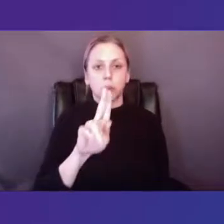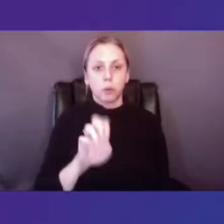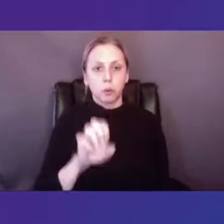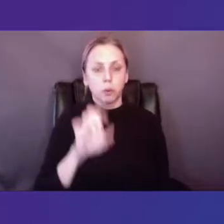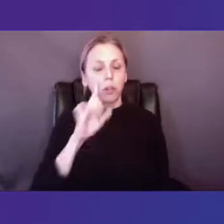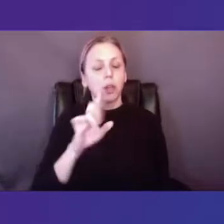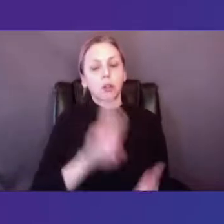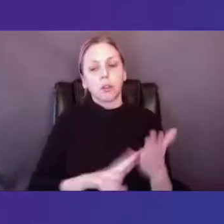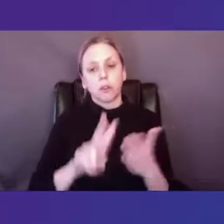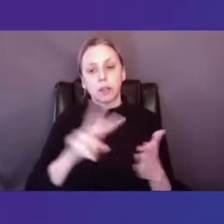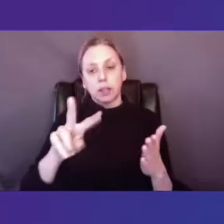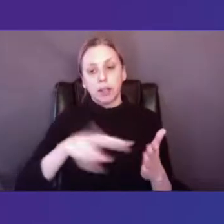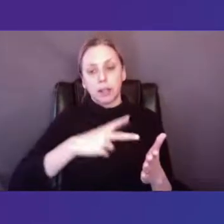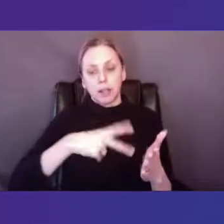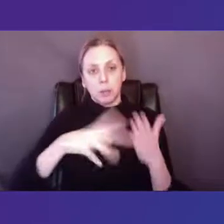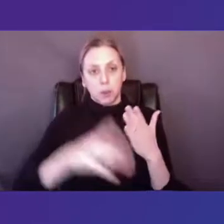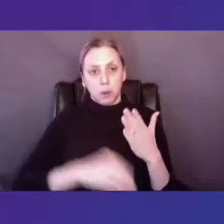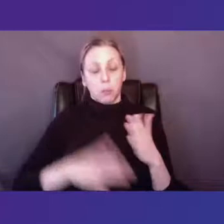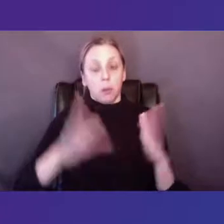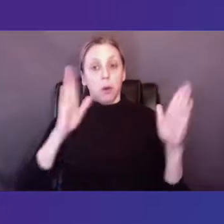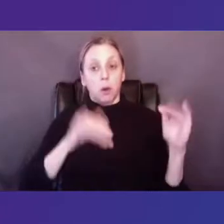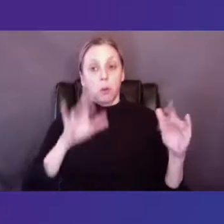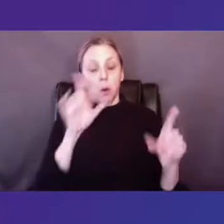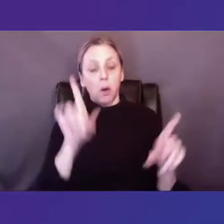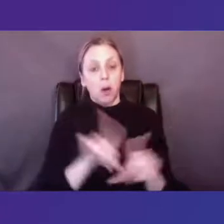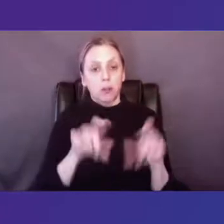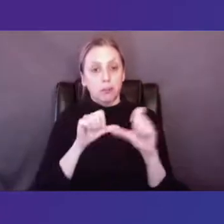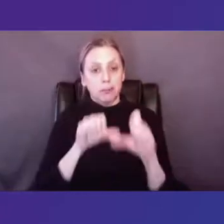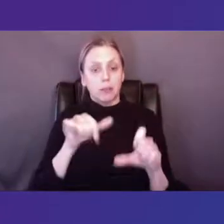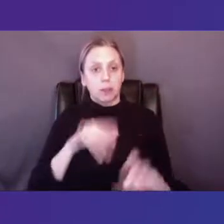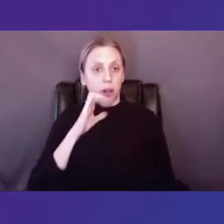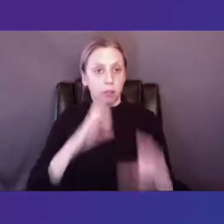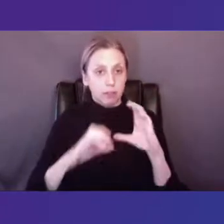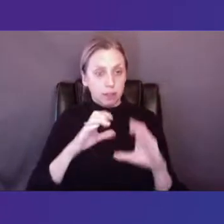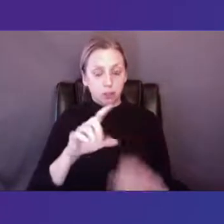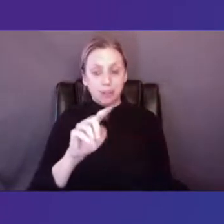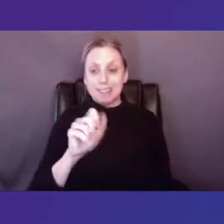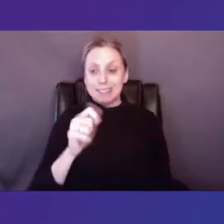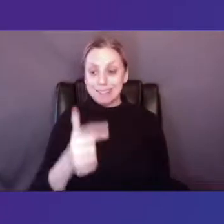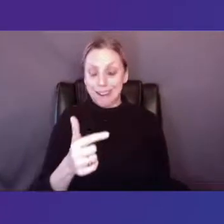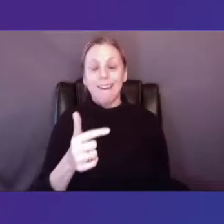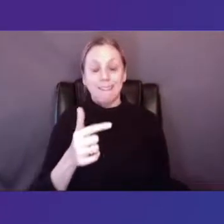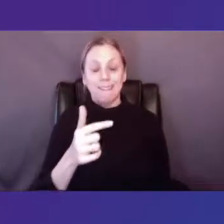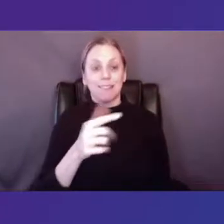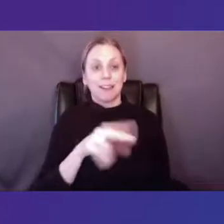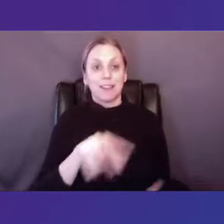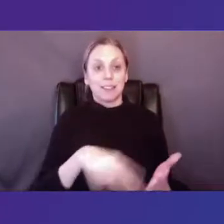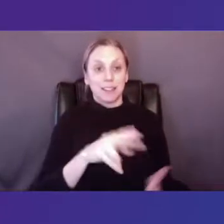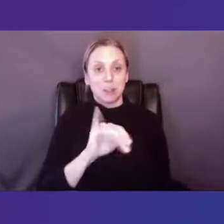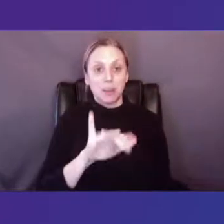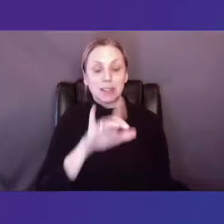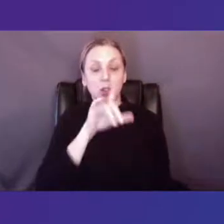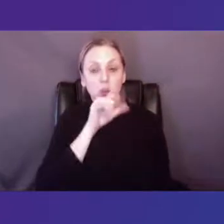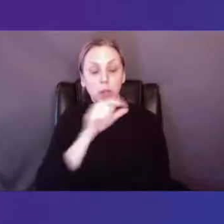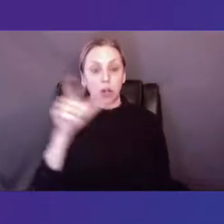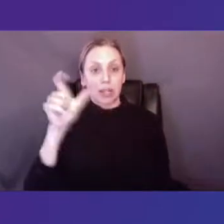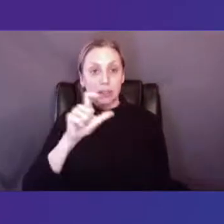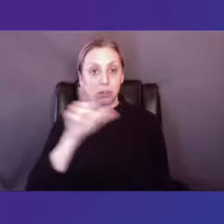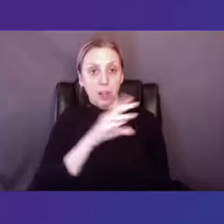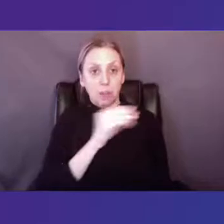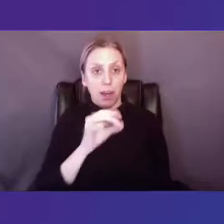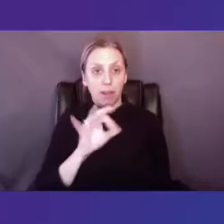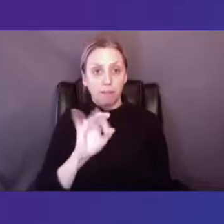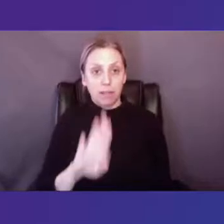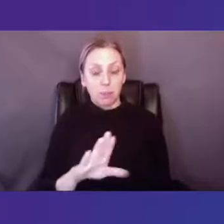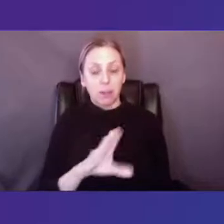We hope that you will also help keep the conversations going. Tag DanceNYC on Twitter, Instagram, and Facebook,